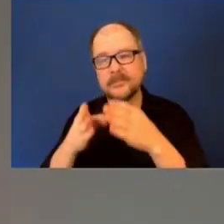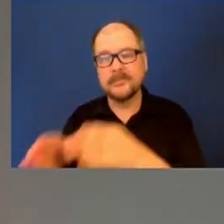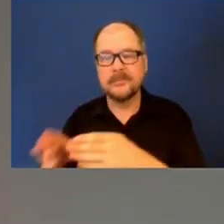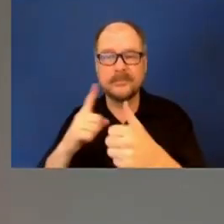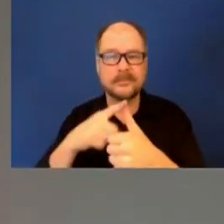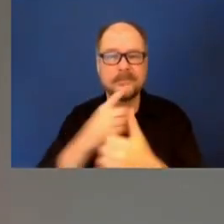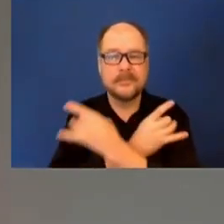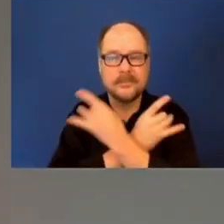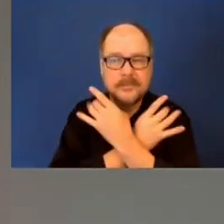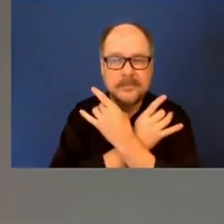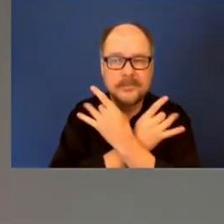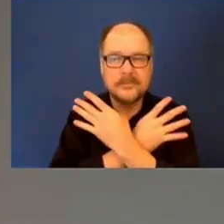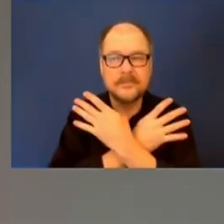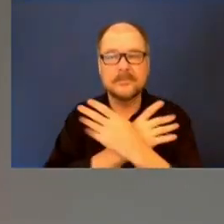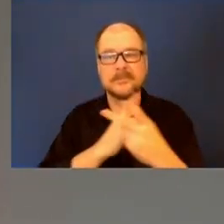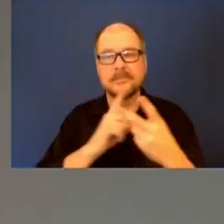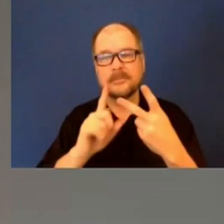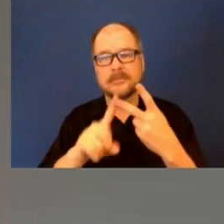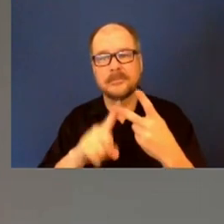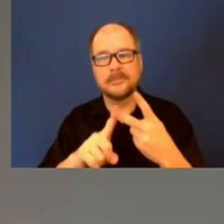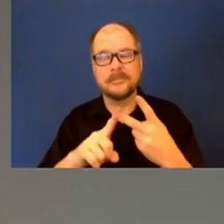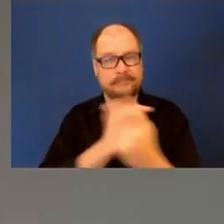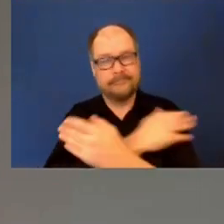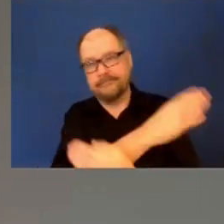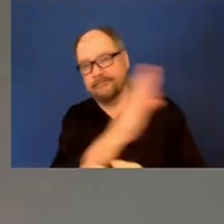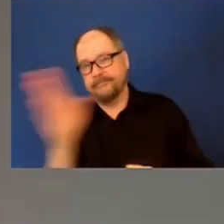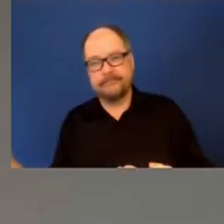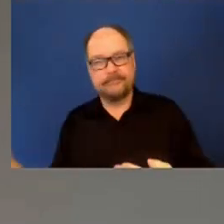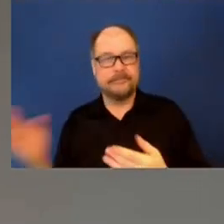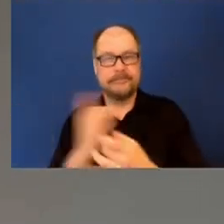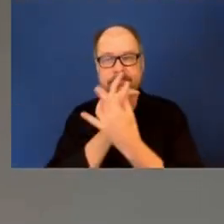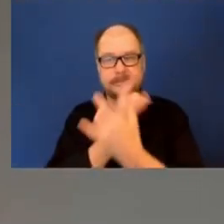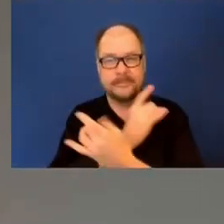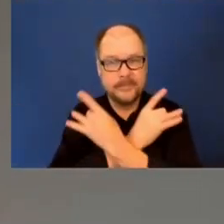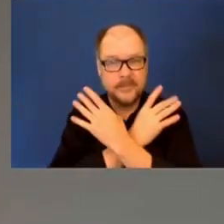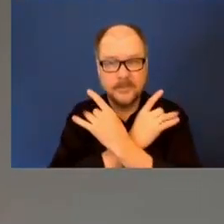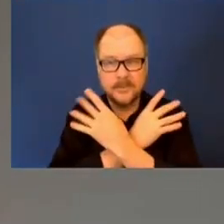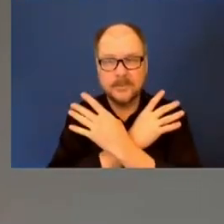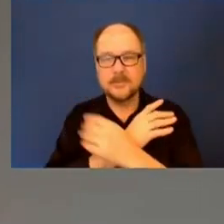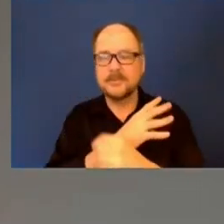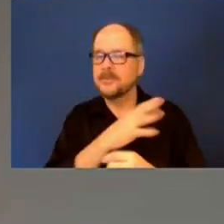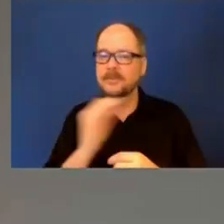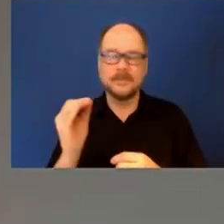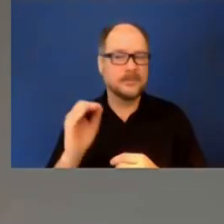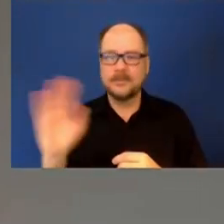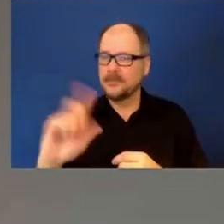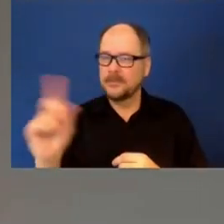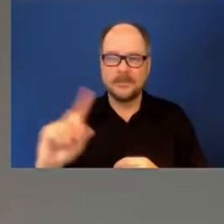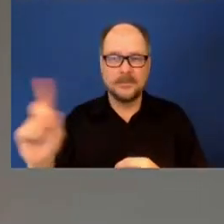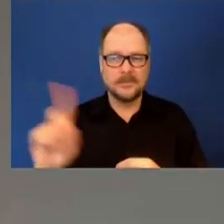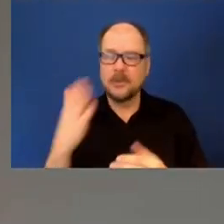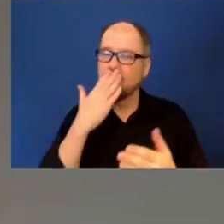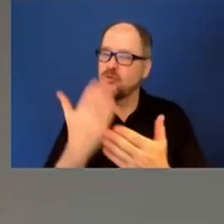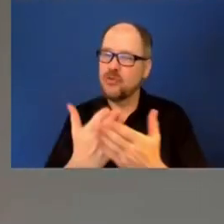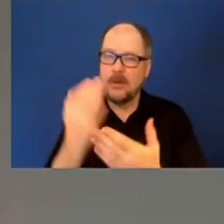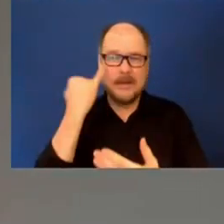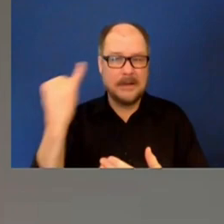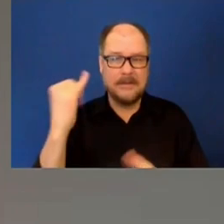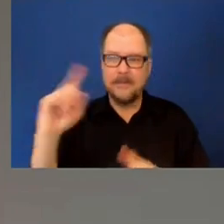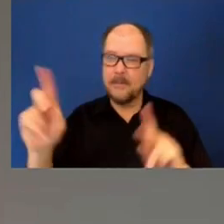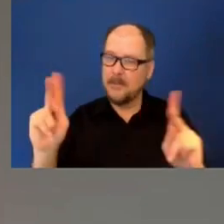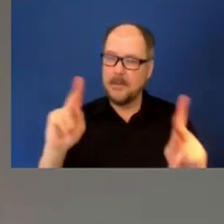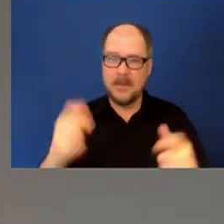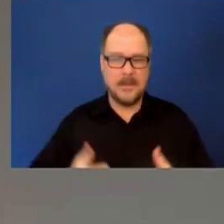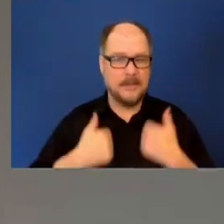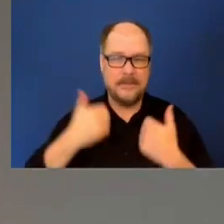poison across the board. So it is not a good situation for people to be in. And that was one of the reasons